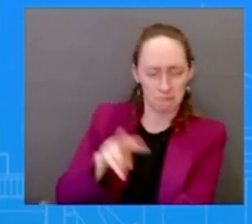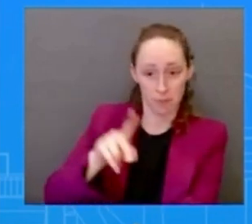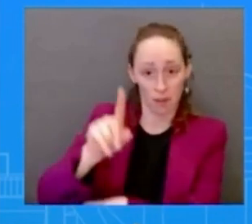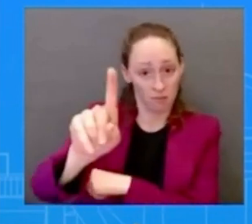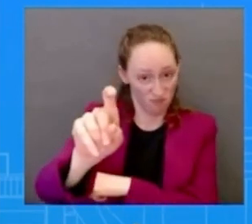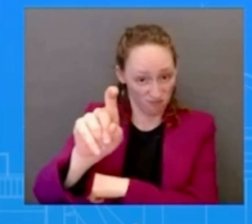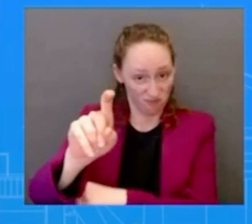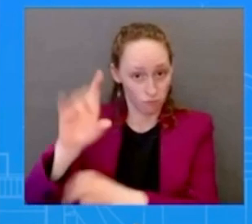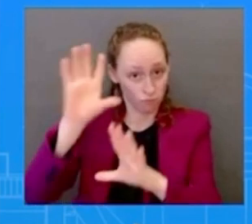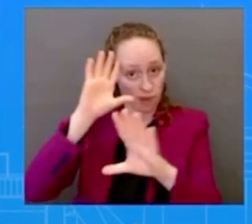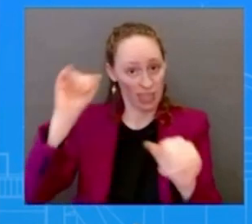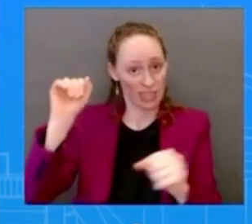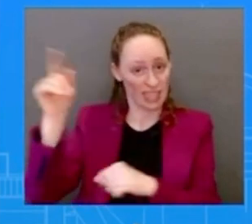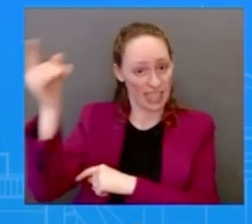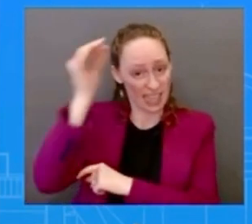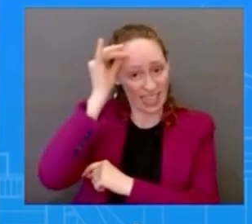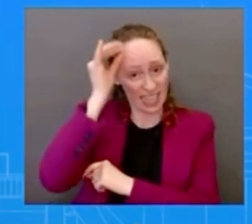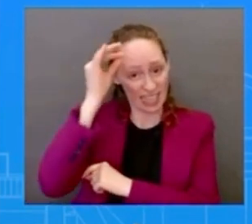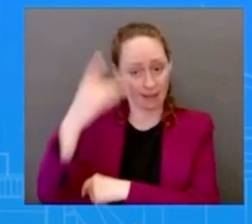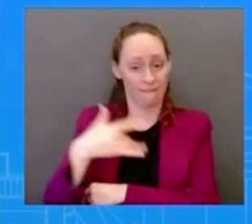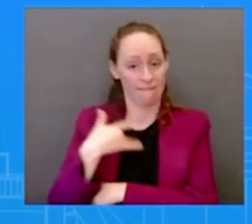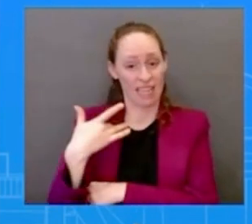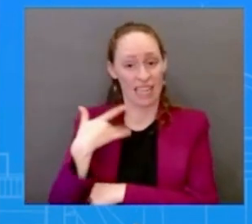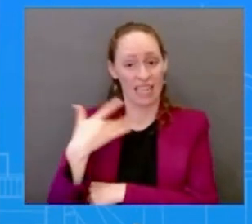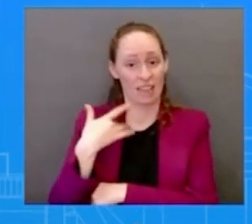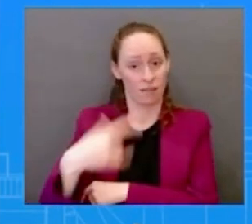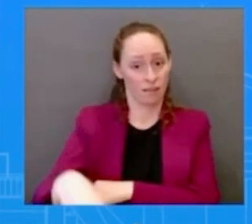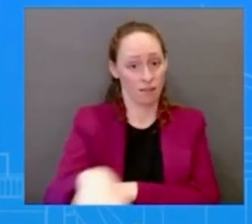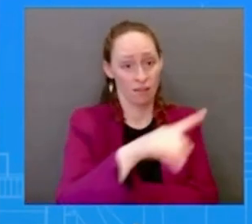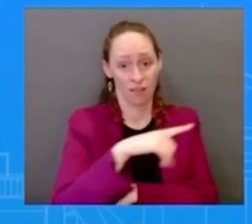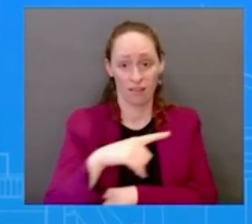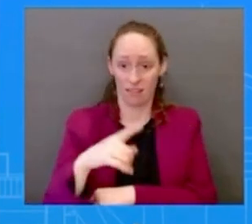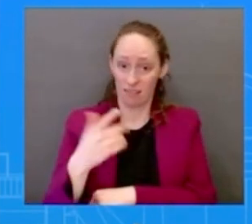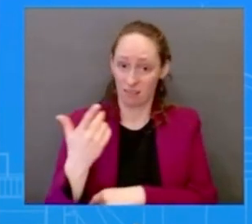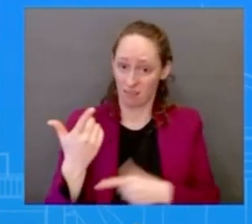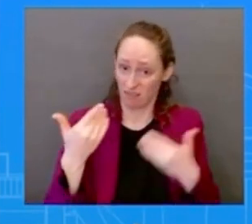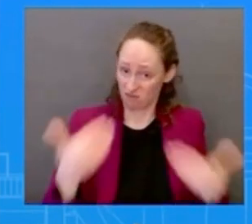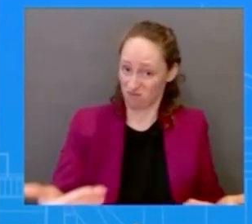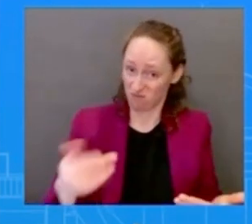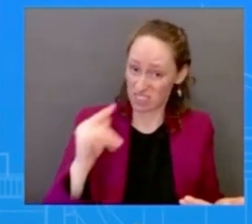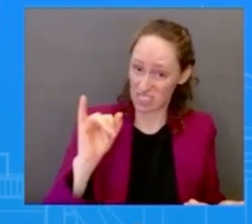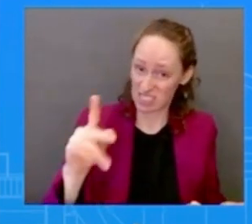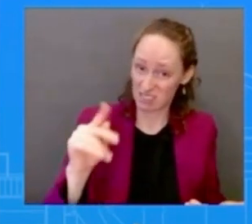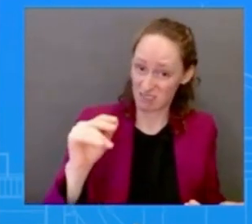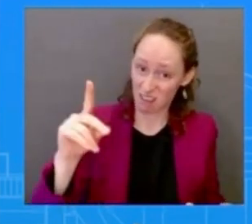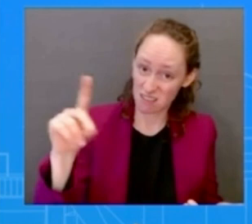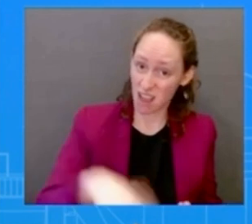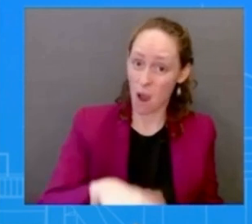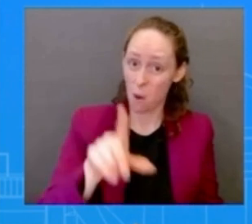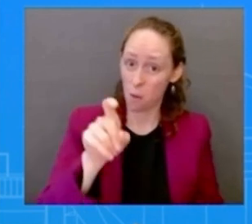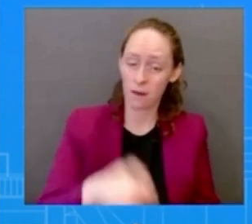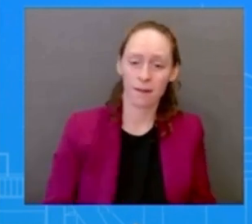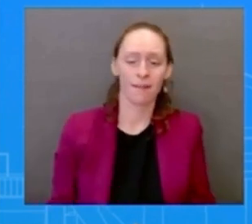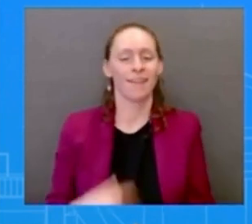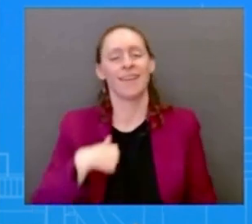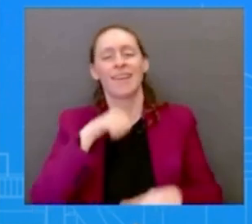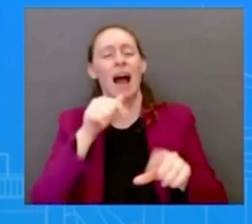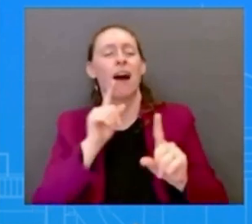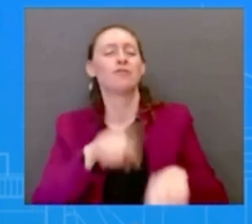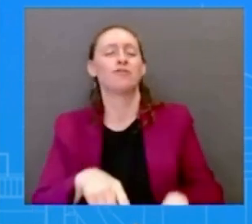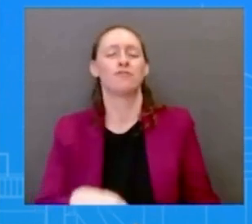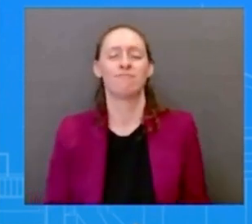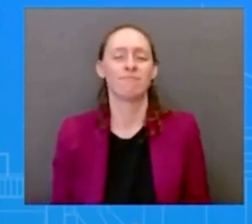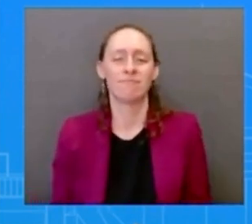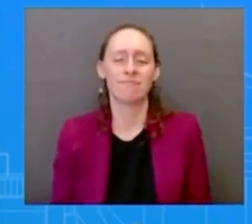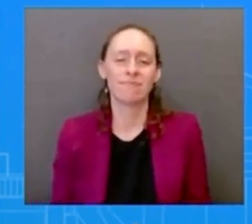again i'm not going to i'm not going to speak to uh to that what i can speak to is what the president believes that he needs